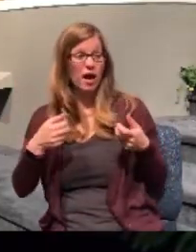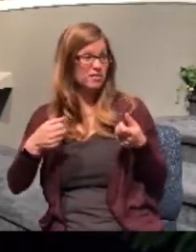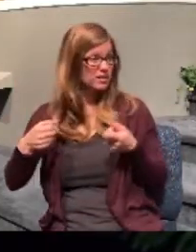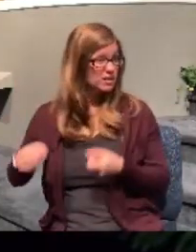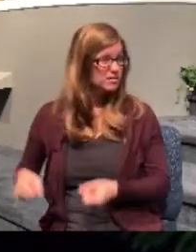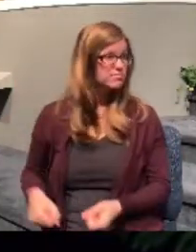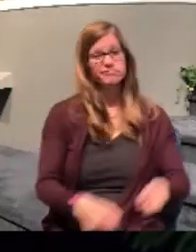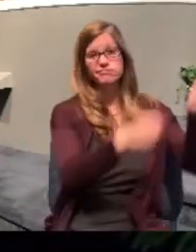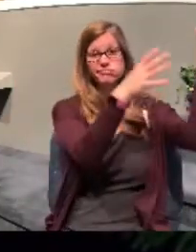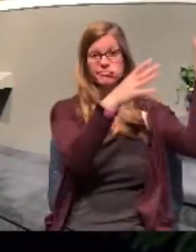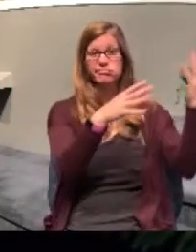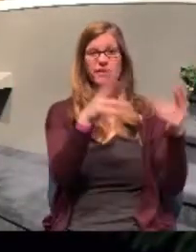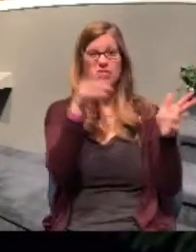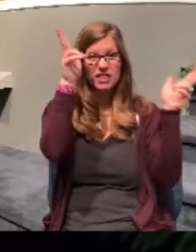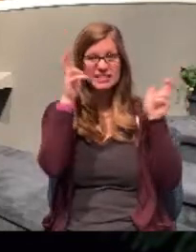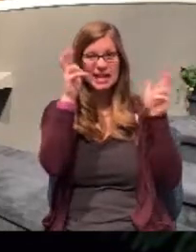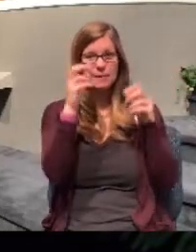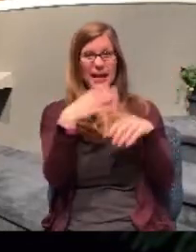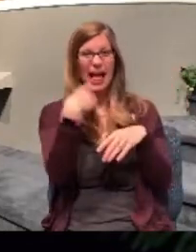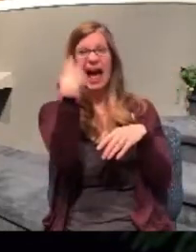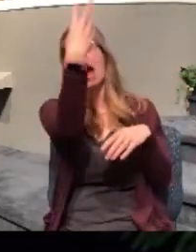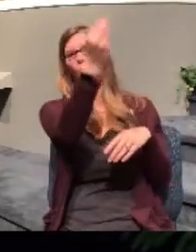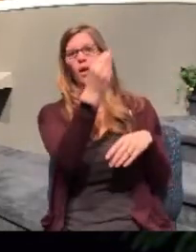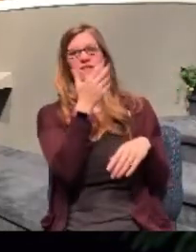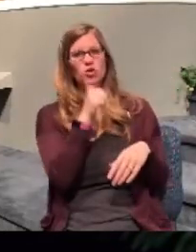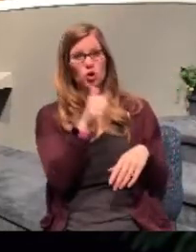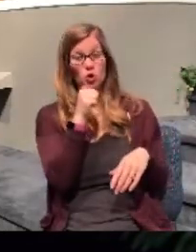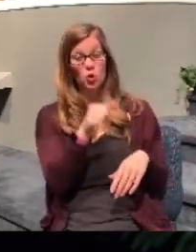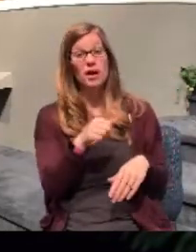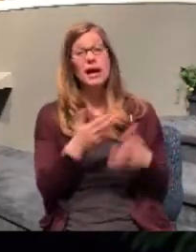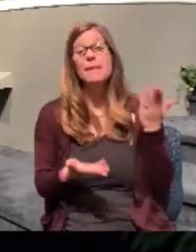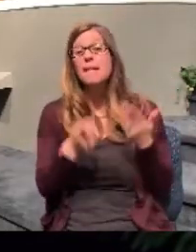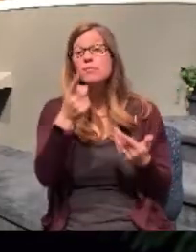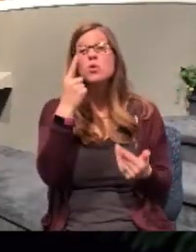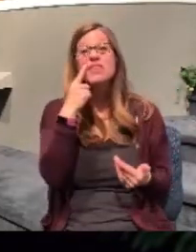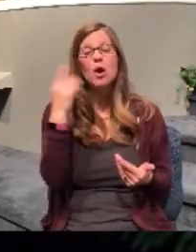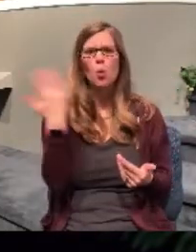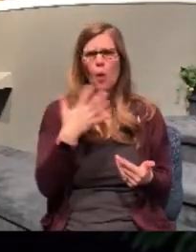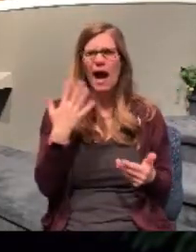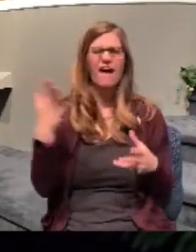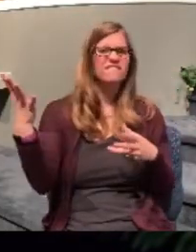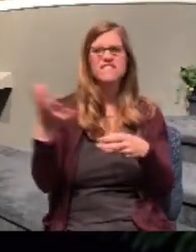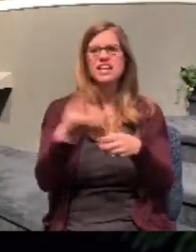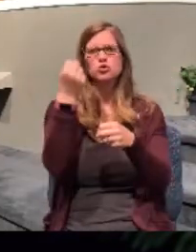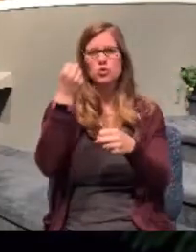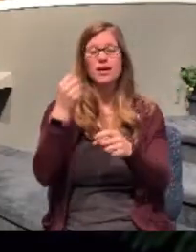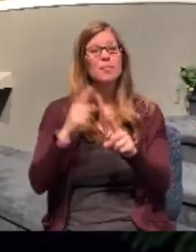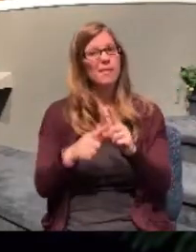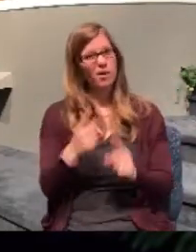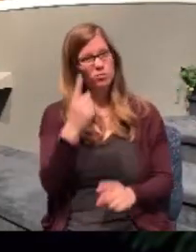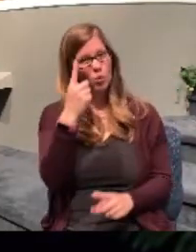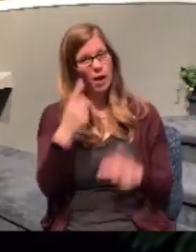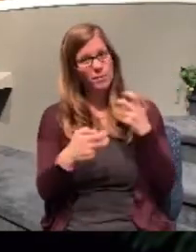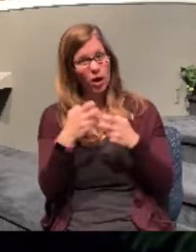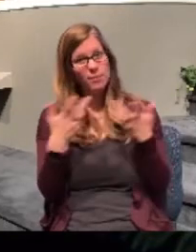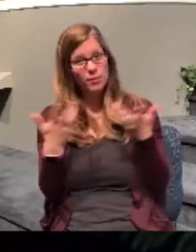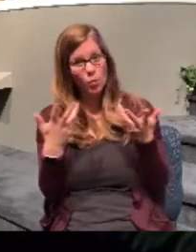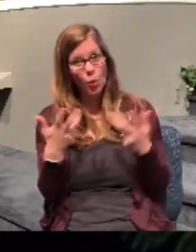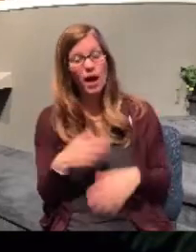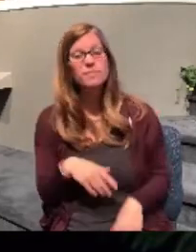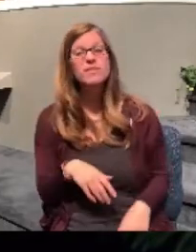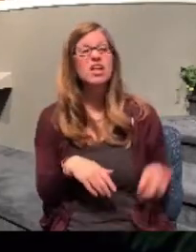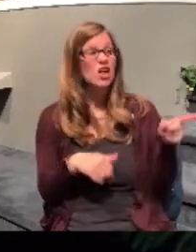hear that statement and go, praise the Lord! What a victory! Well, there was only one problem. The young girl was a